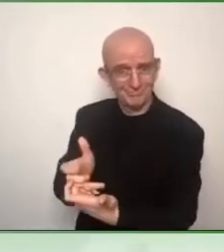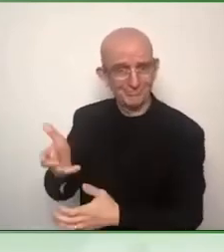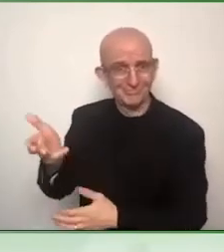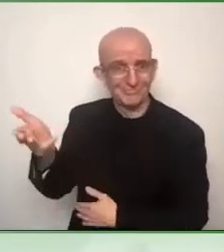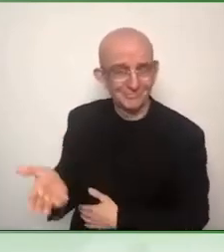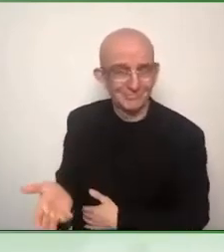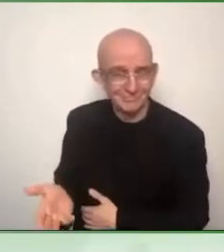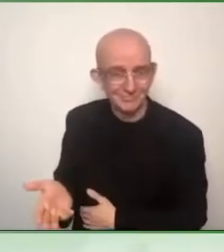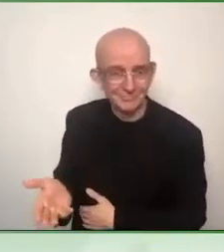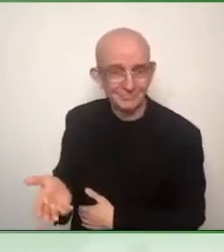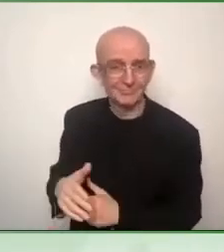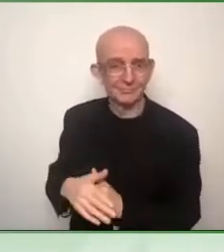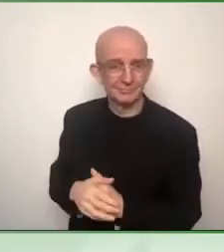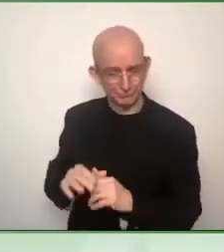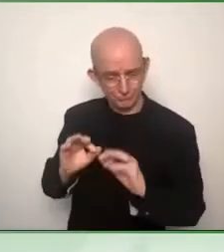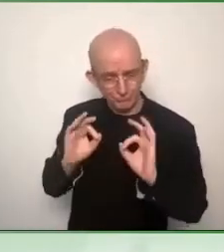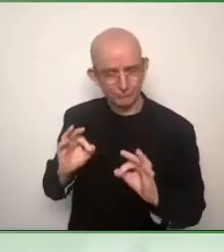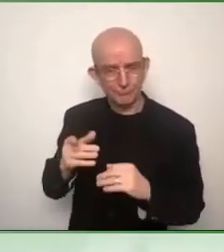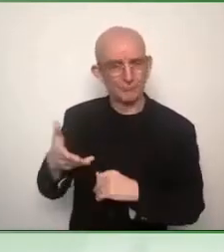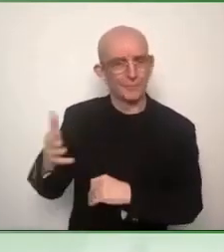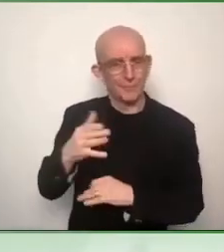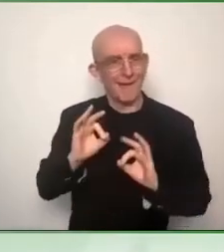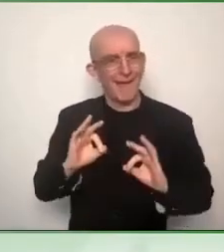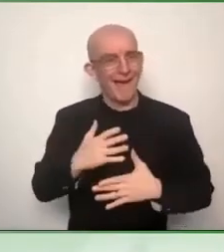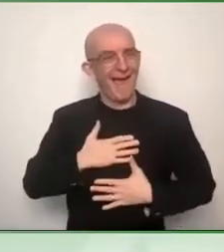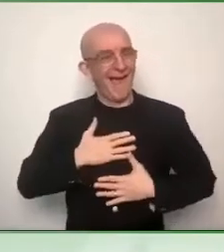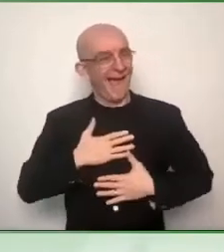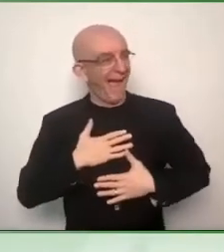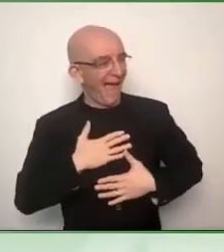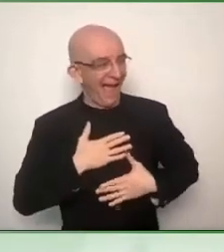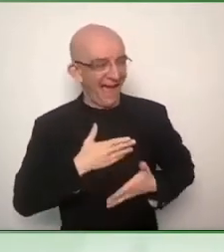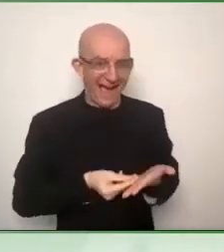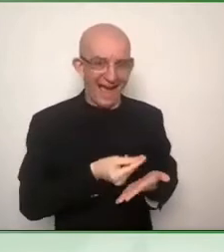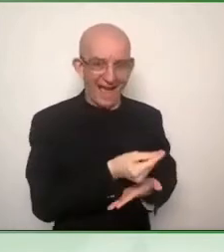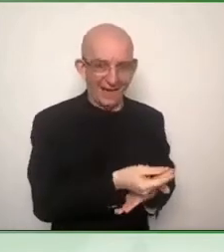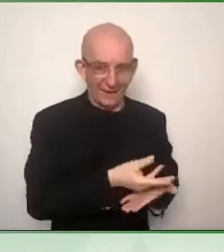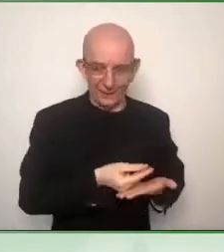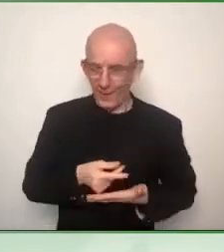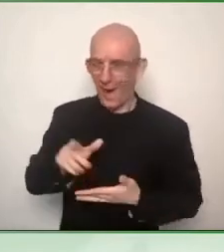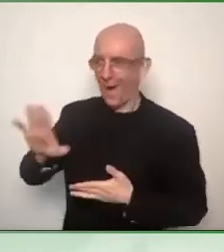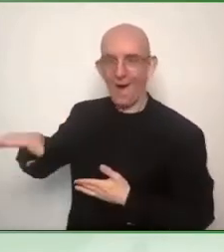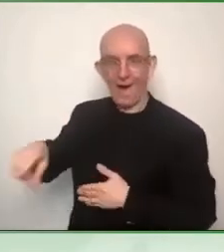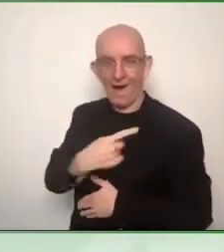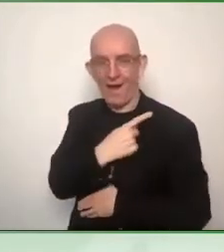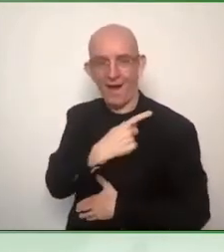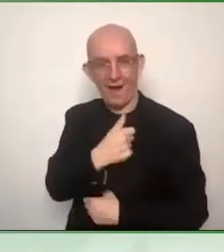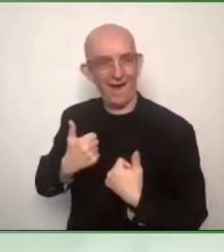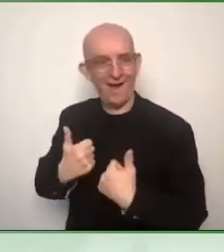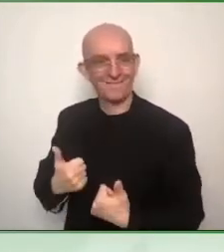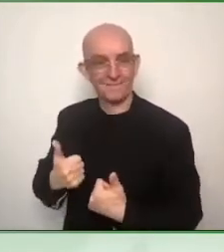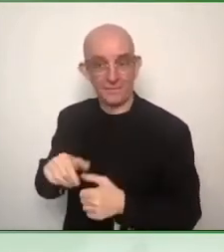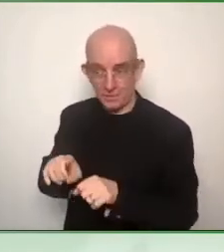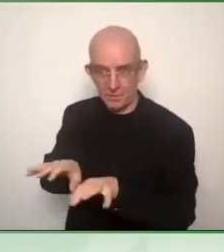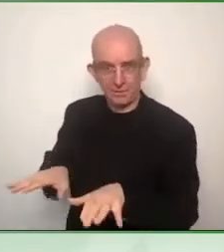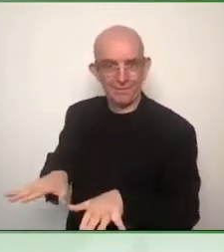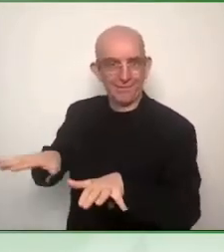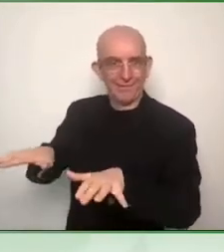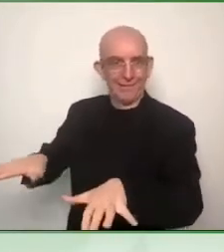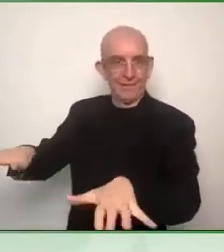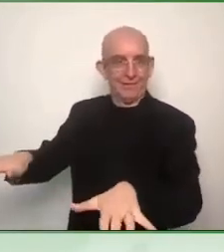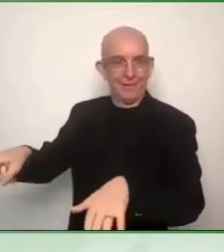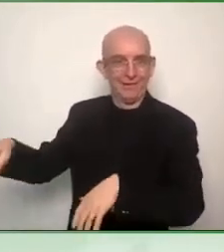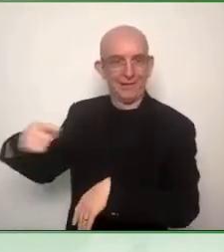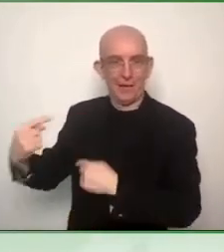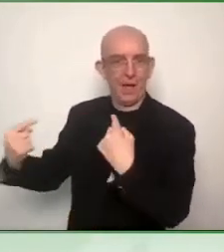rather than what's the minimum in each place to achieve. It's a tall order, but this is,